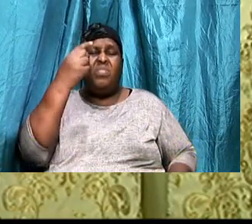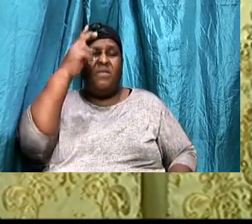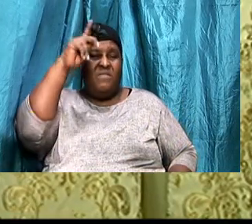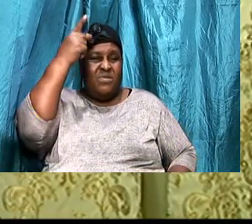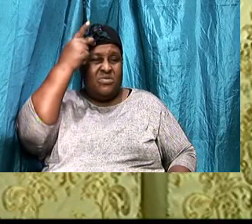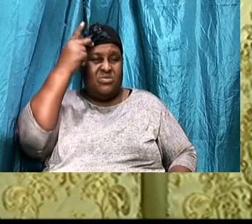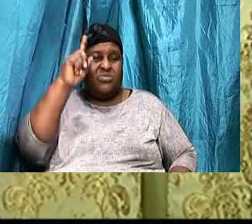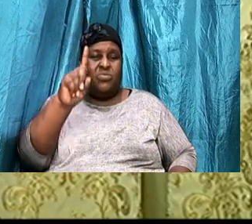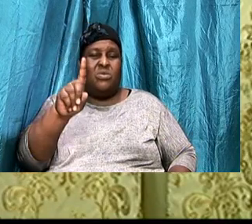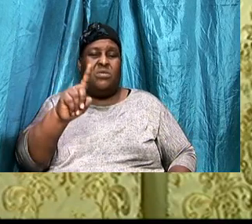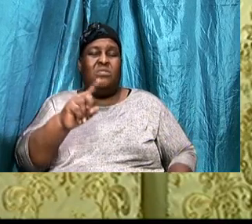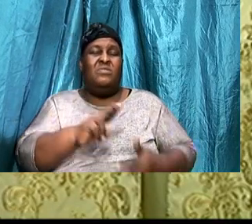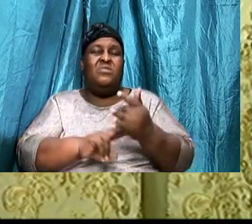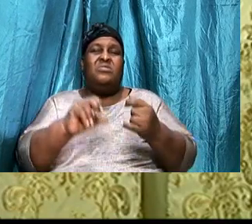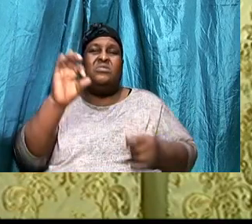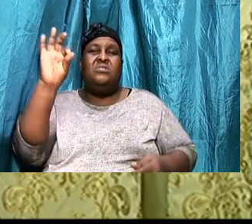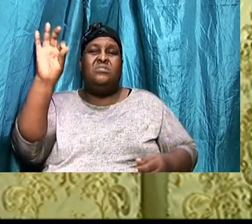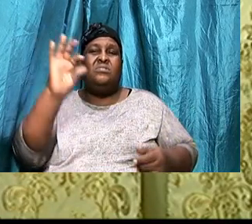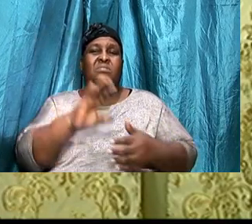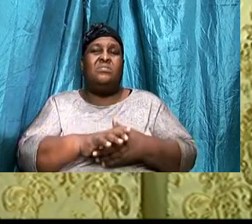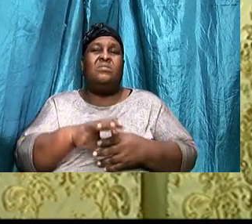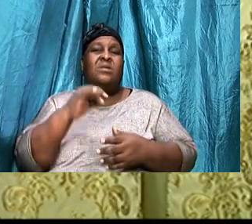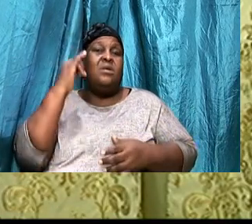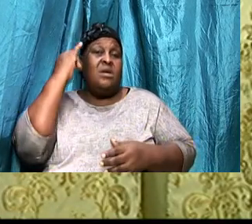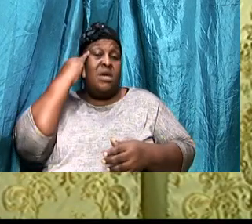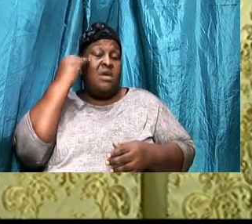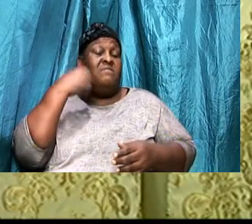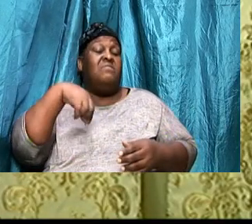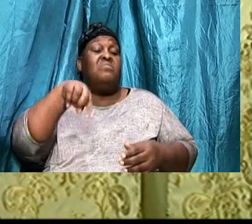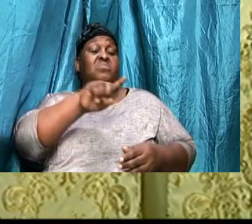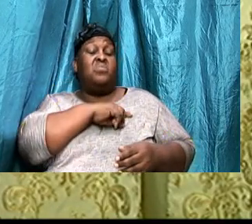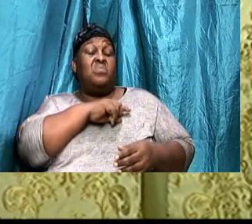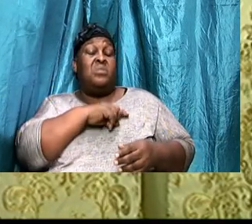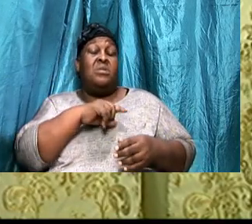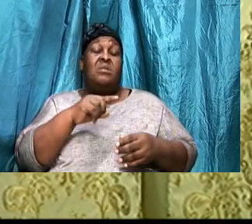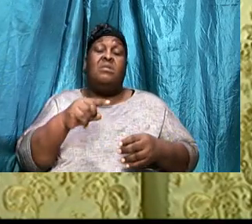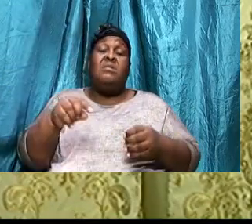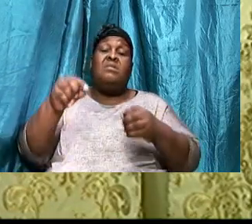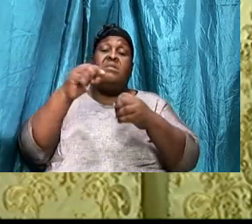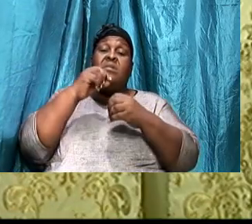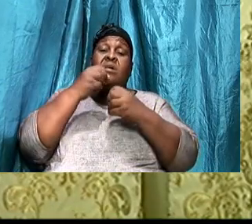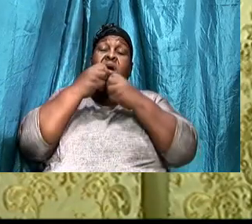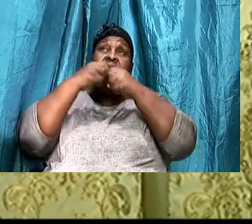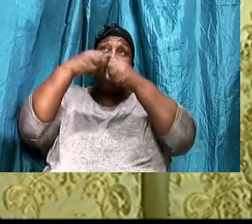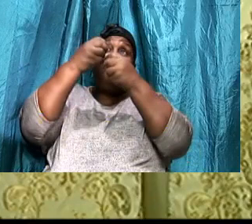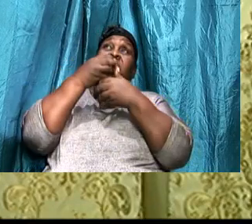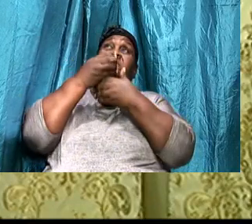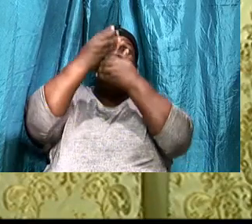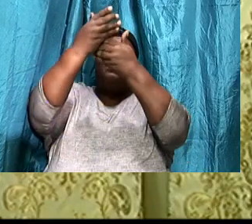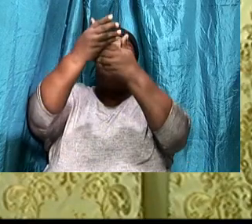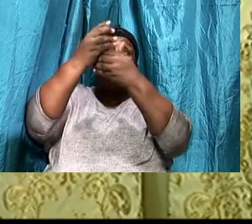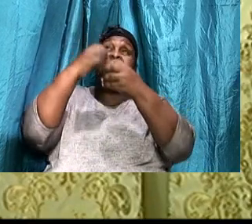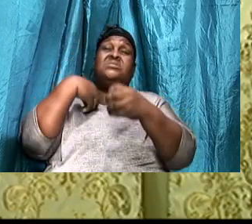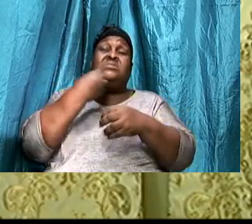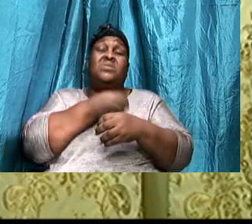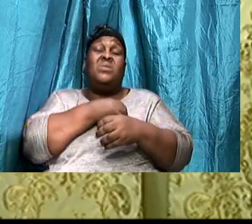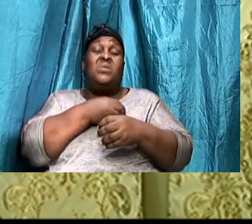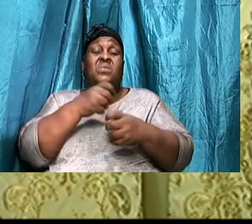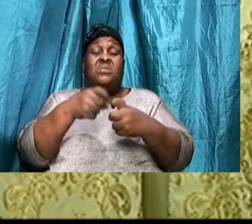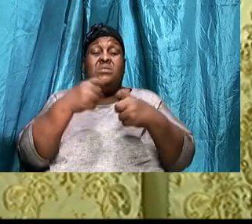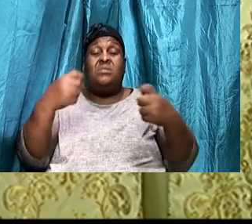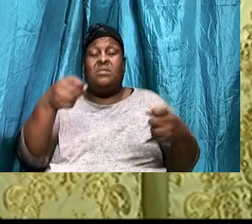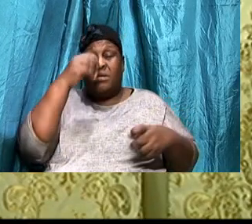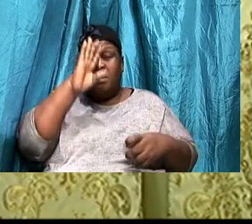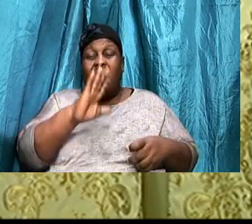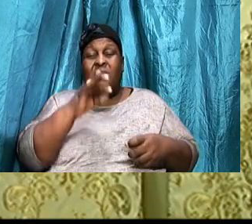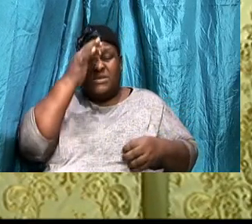Verses 9, It says, If we confess, Our sins, It is faithful,